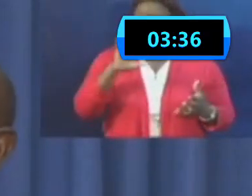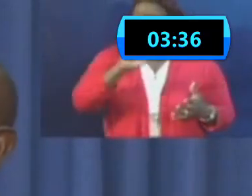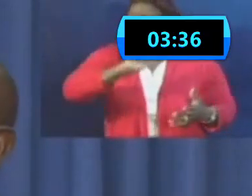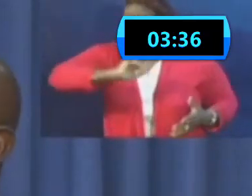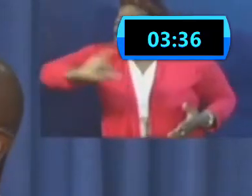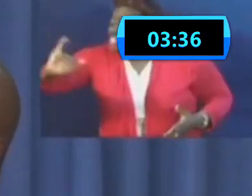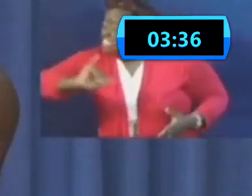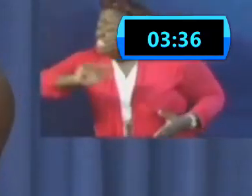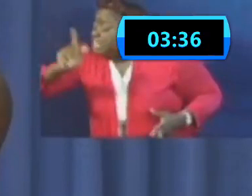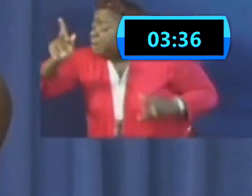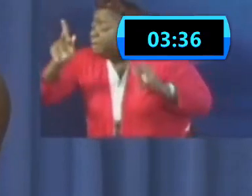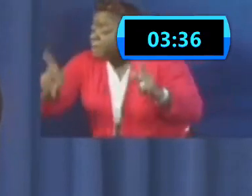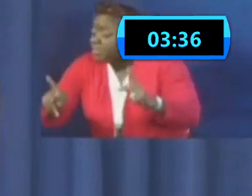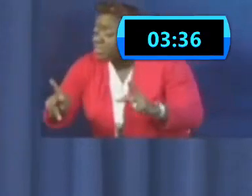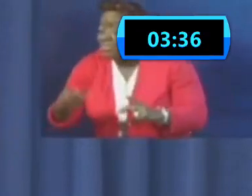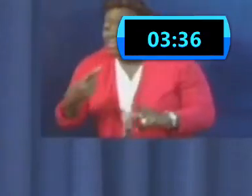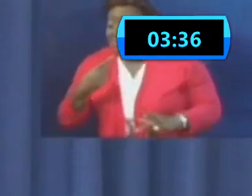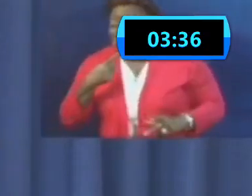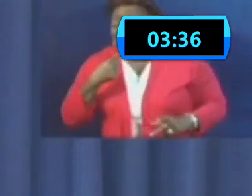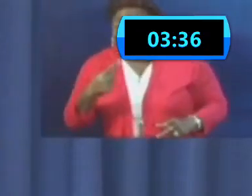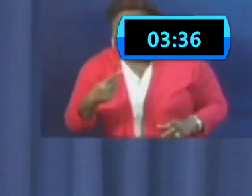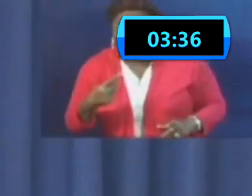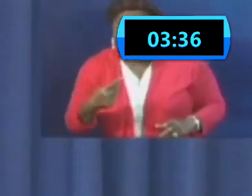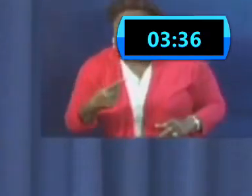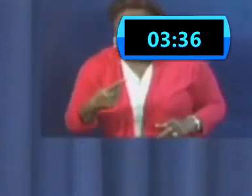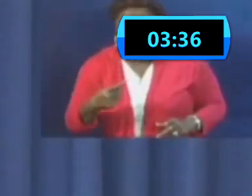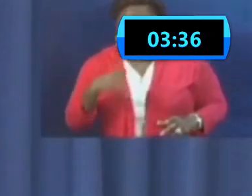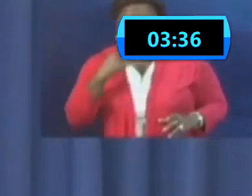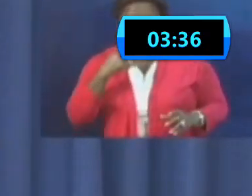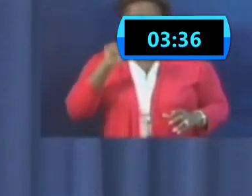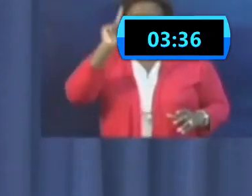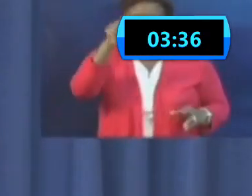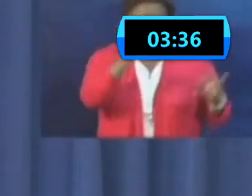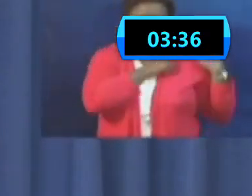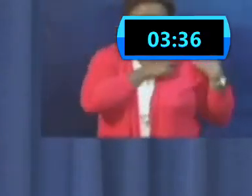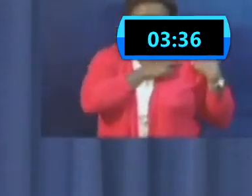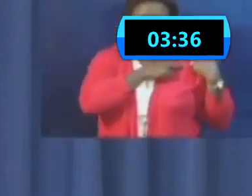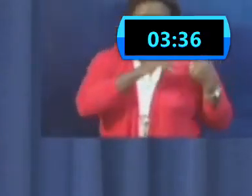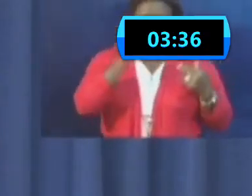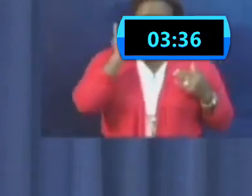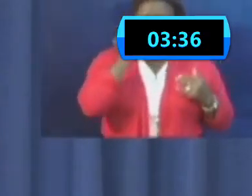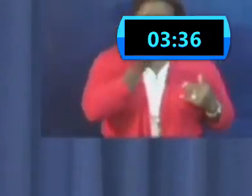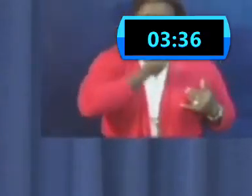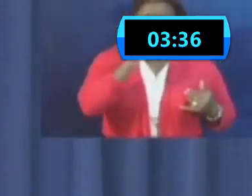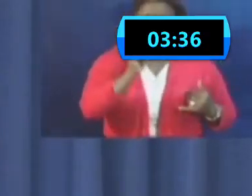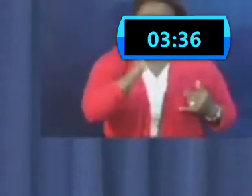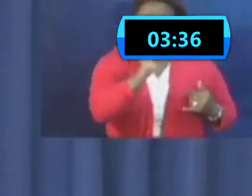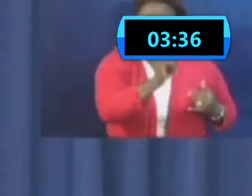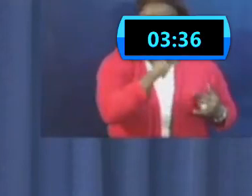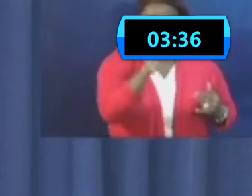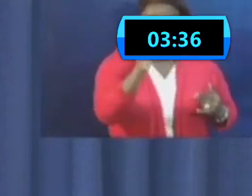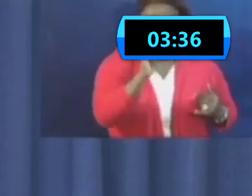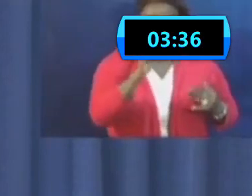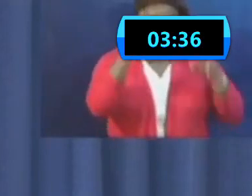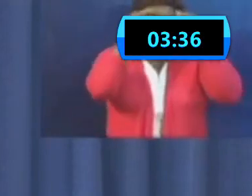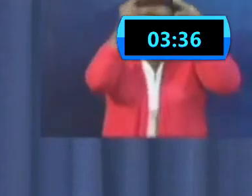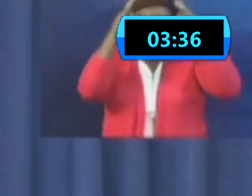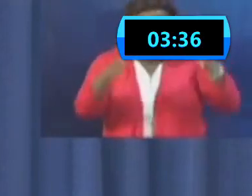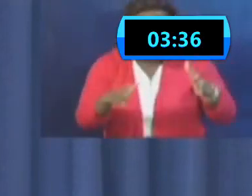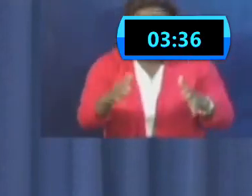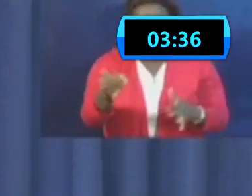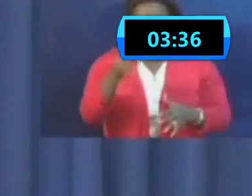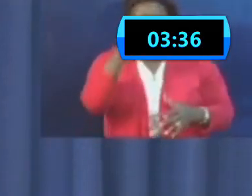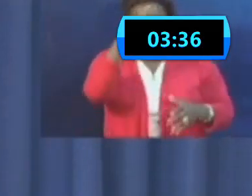for every confirmed COVID case. I've actually seen it said by a person in this country who's a politician